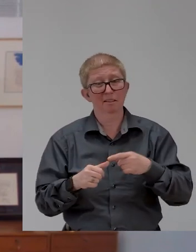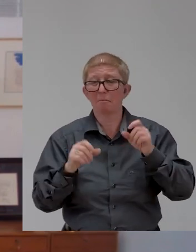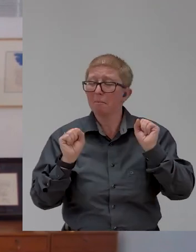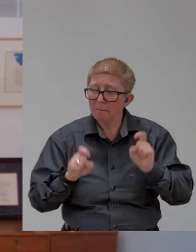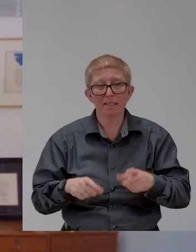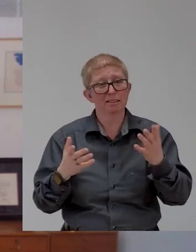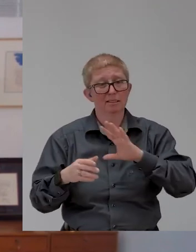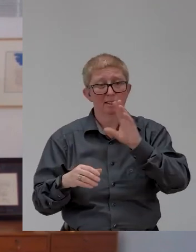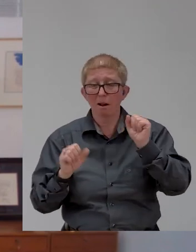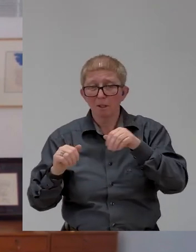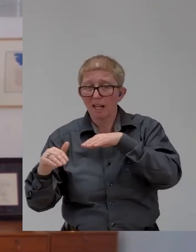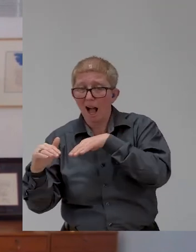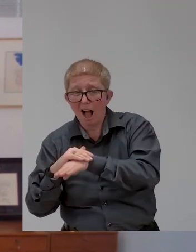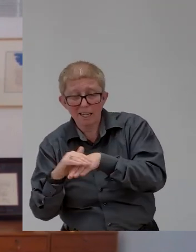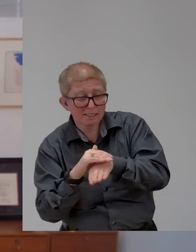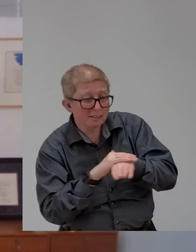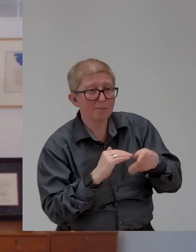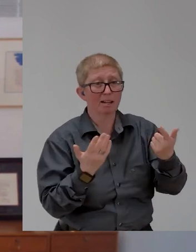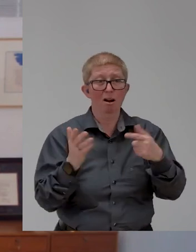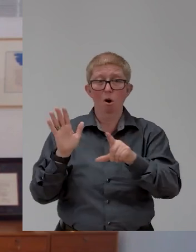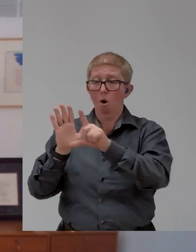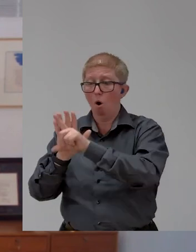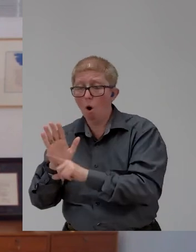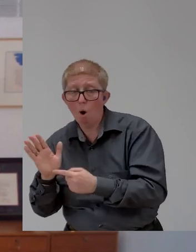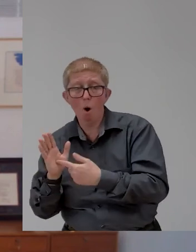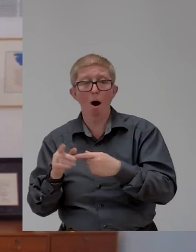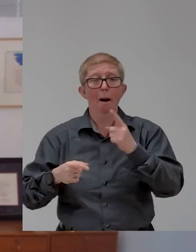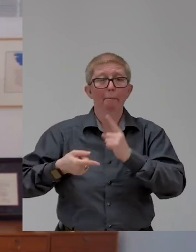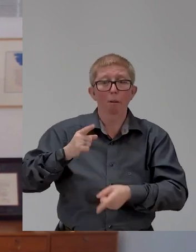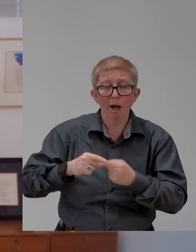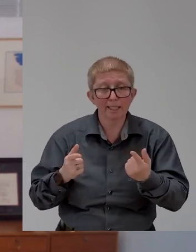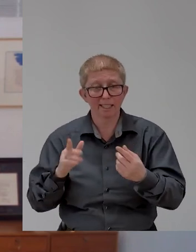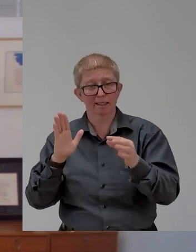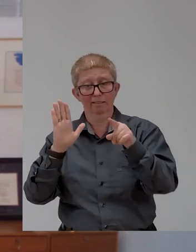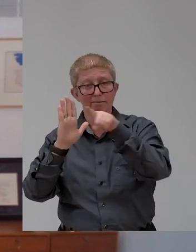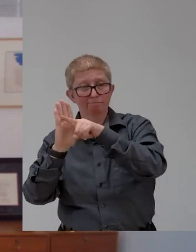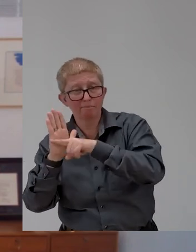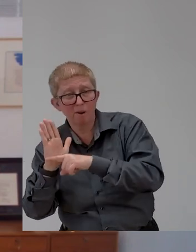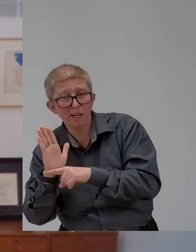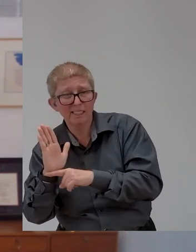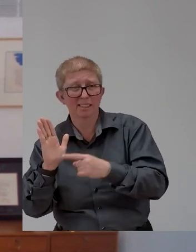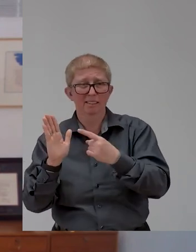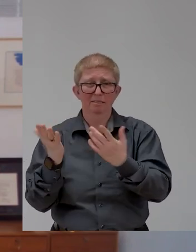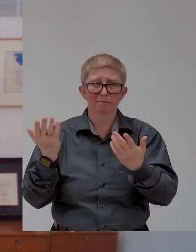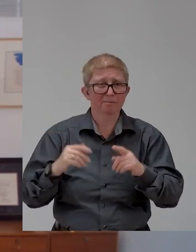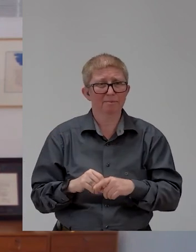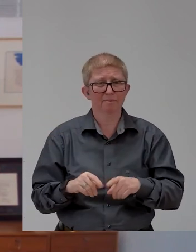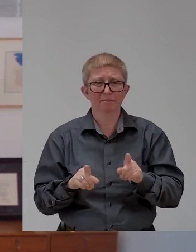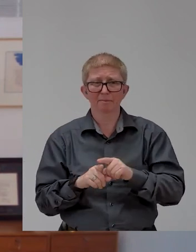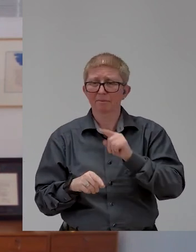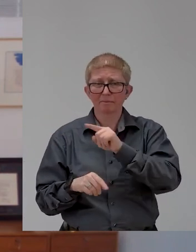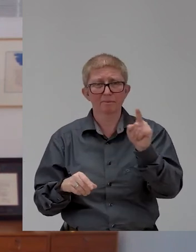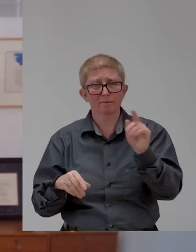to use laws and policies. And I also have public pressure on businesses. I believe that that's certainly, you know,